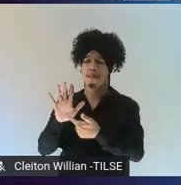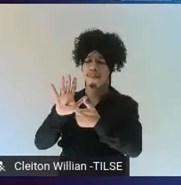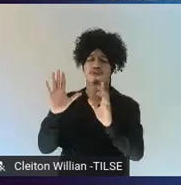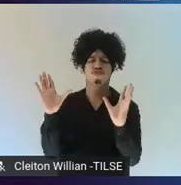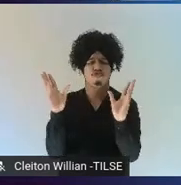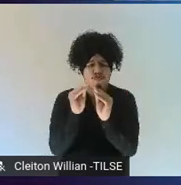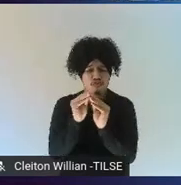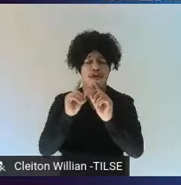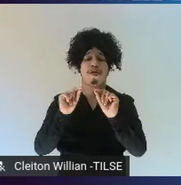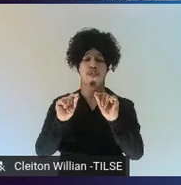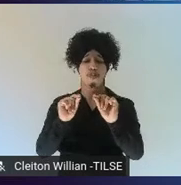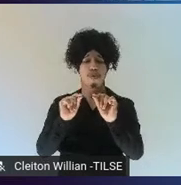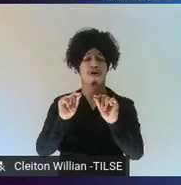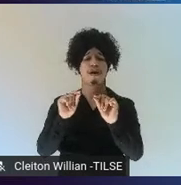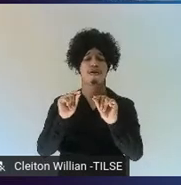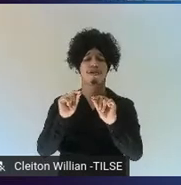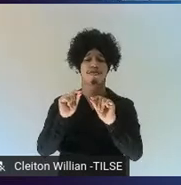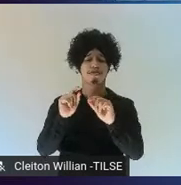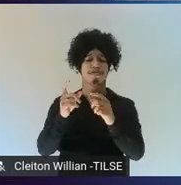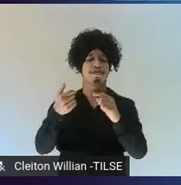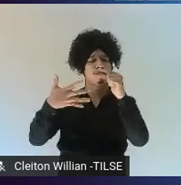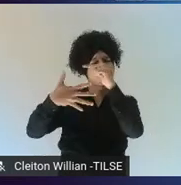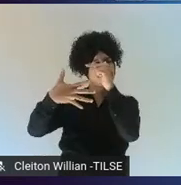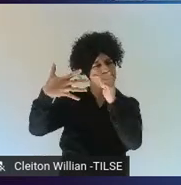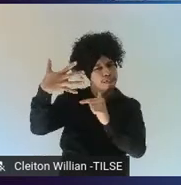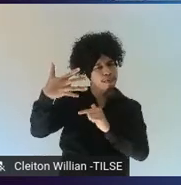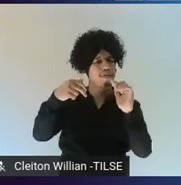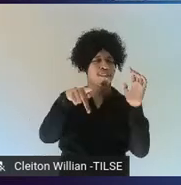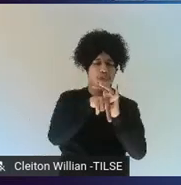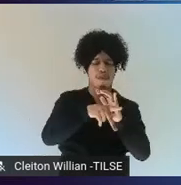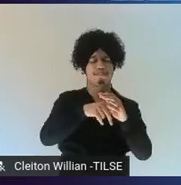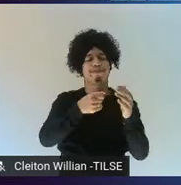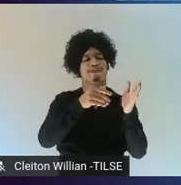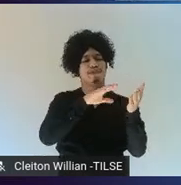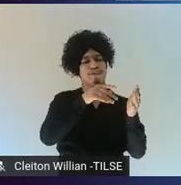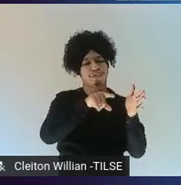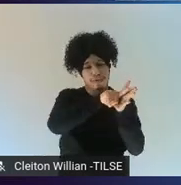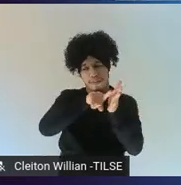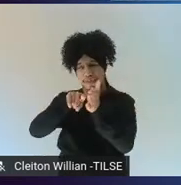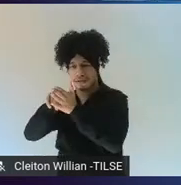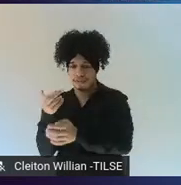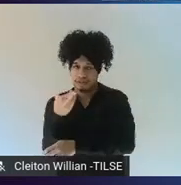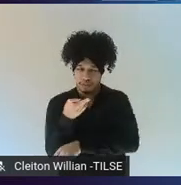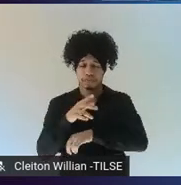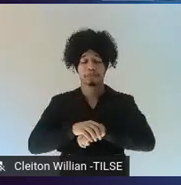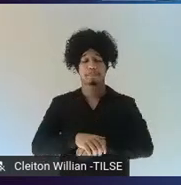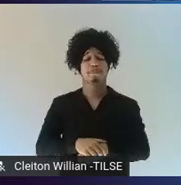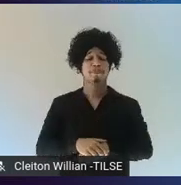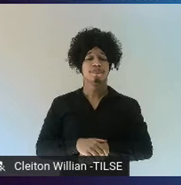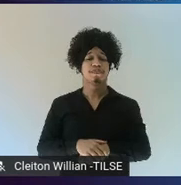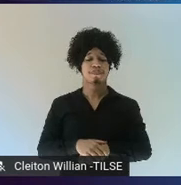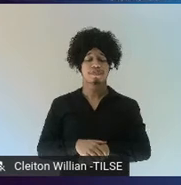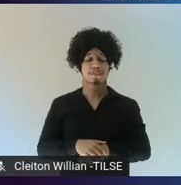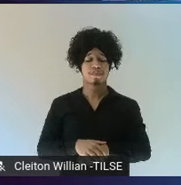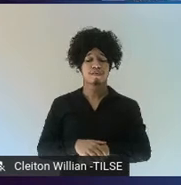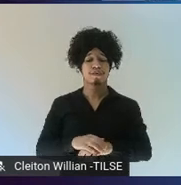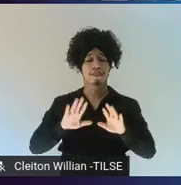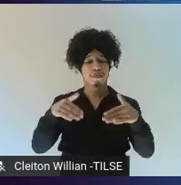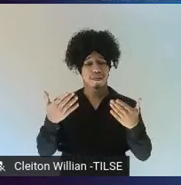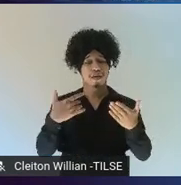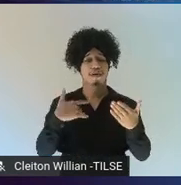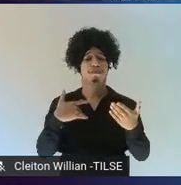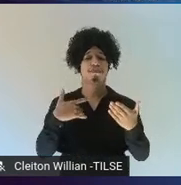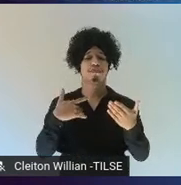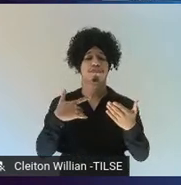review of some of the points of each one. So, in some cases, these interventions or these